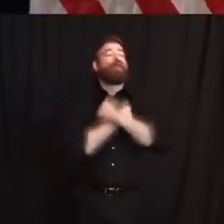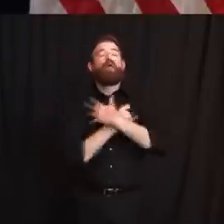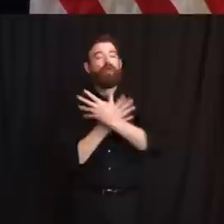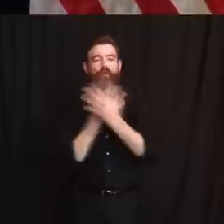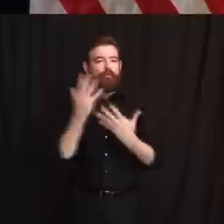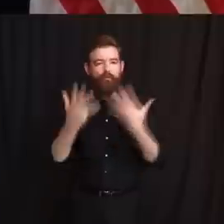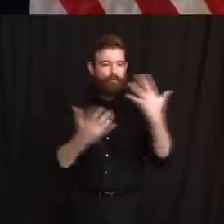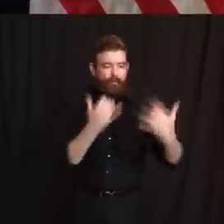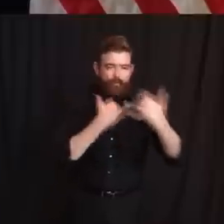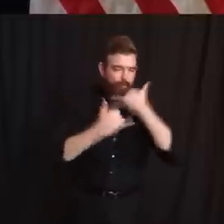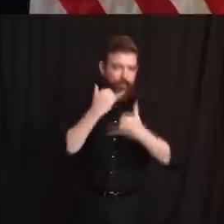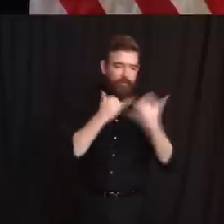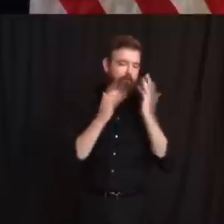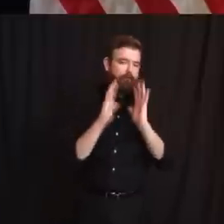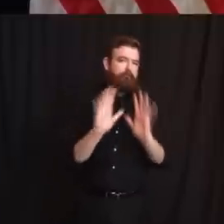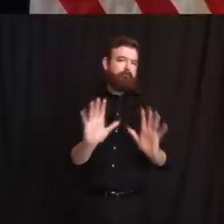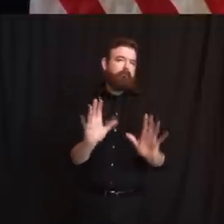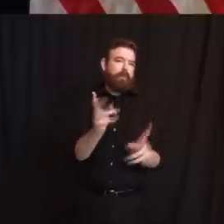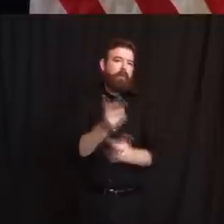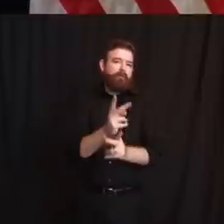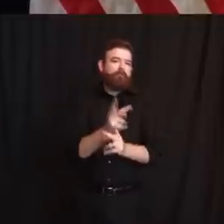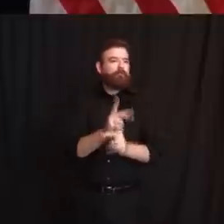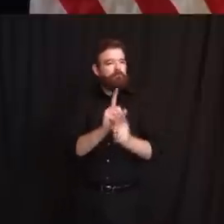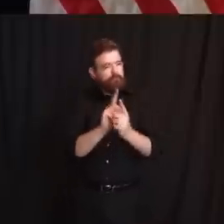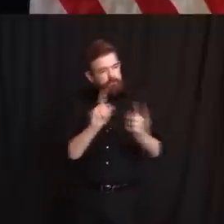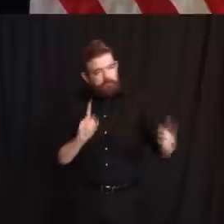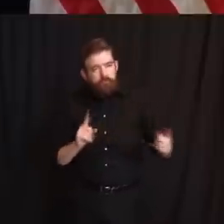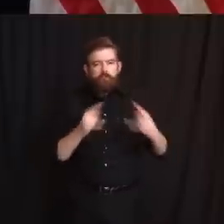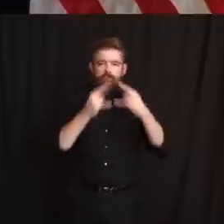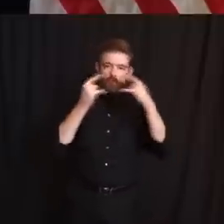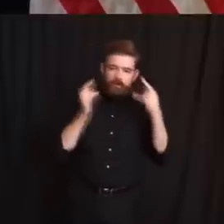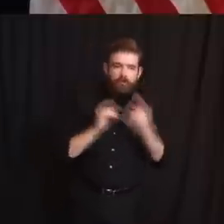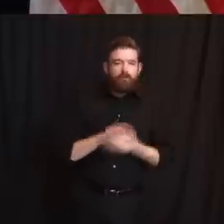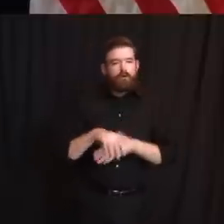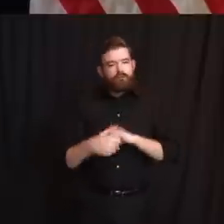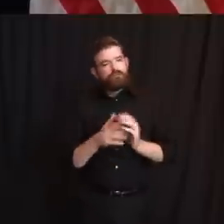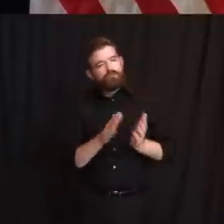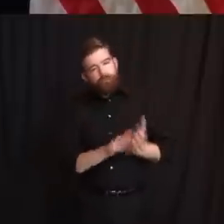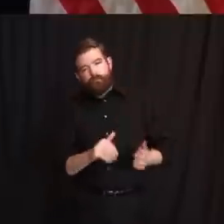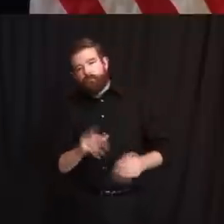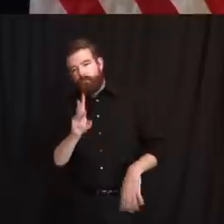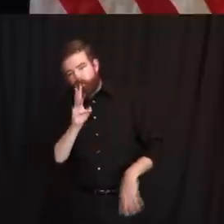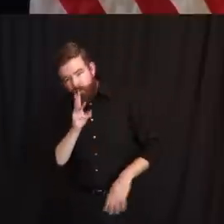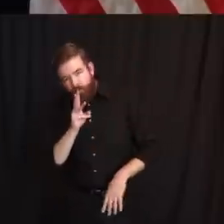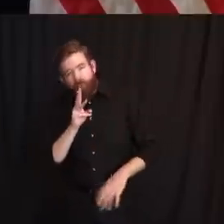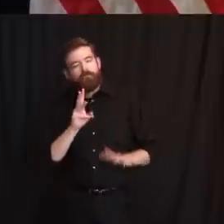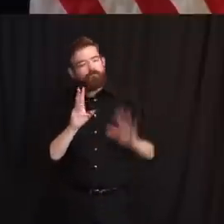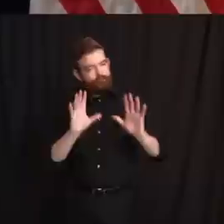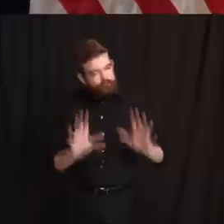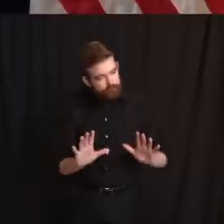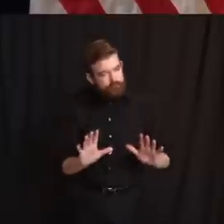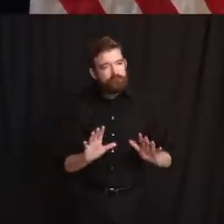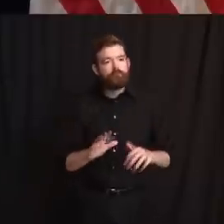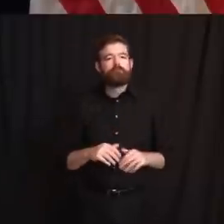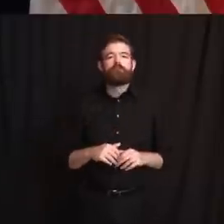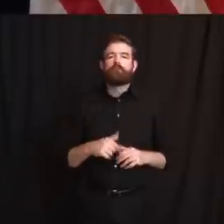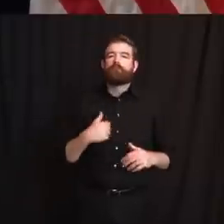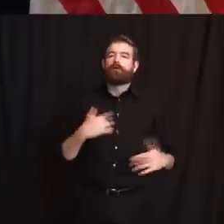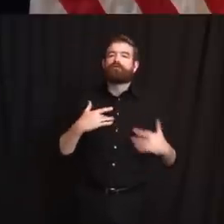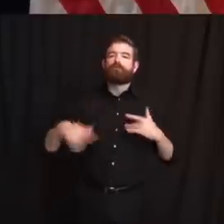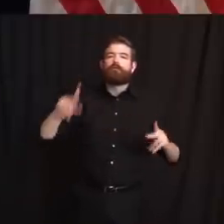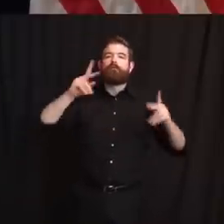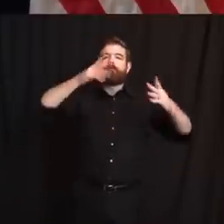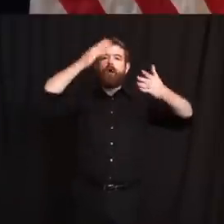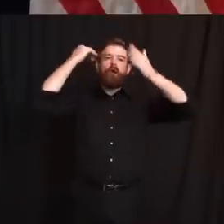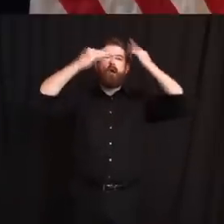away, vigilance on washing hands with soap and water. Uh, you just worry that folks will just with the clock